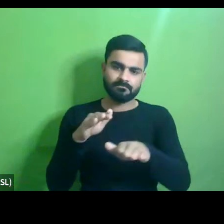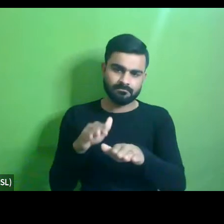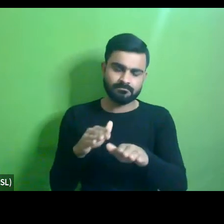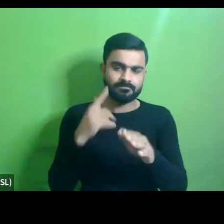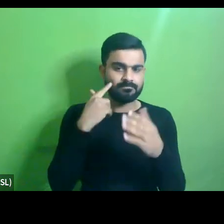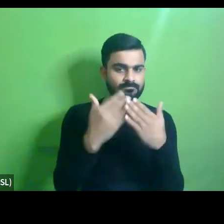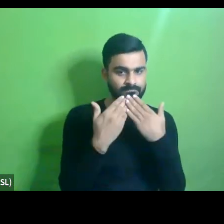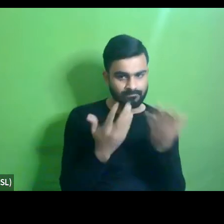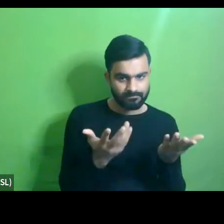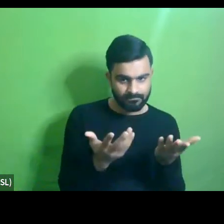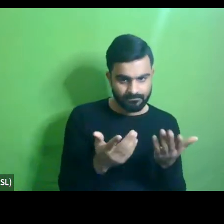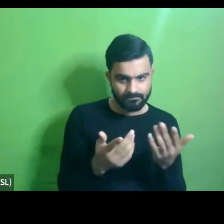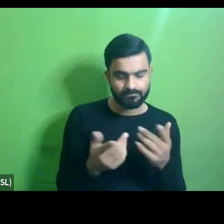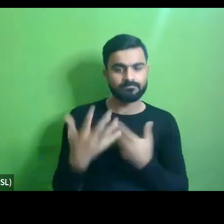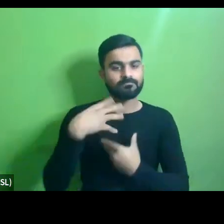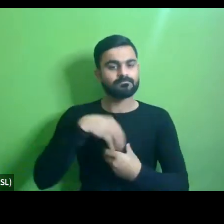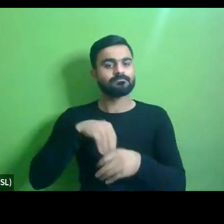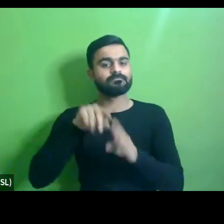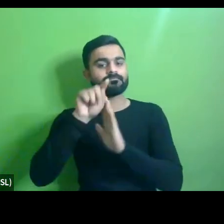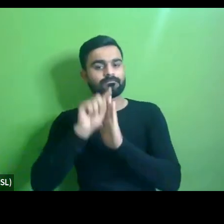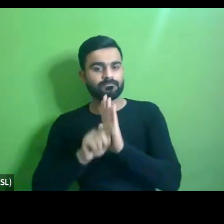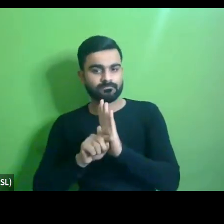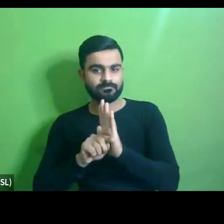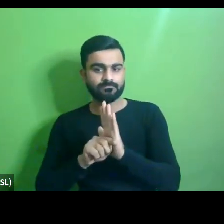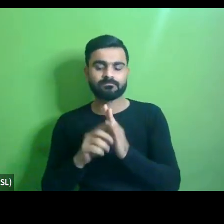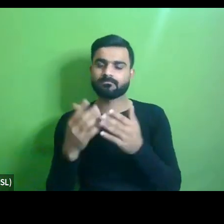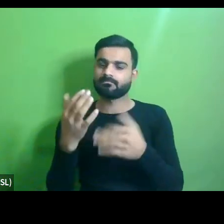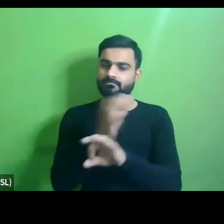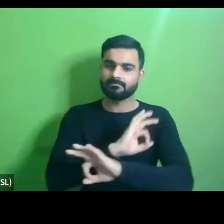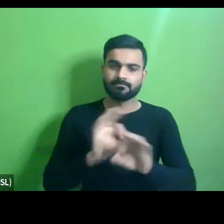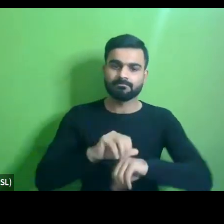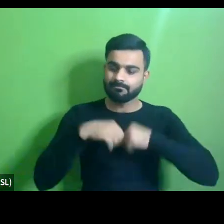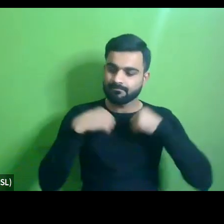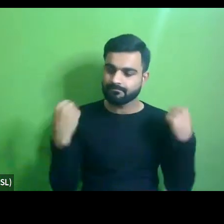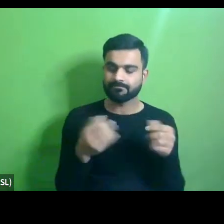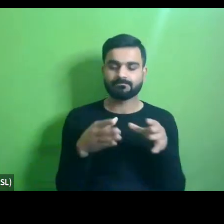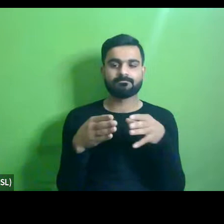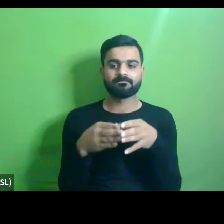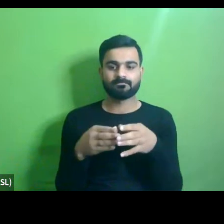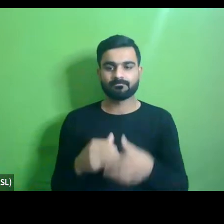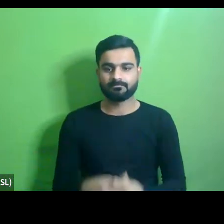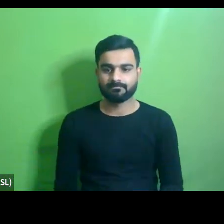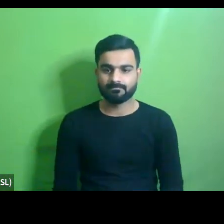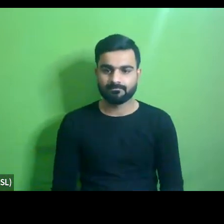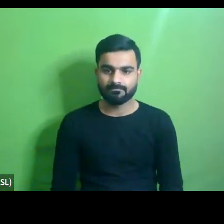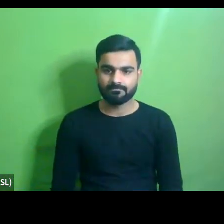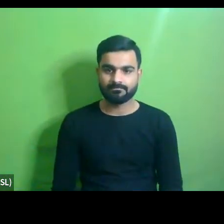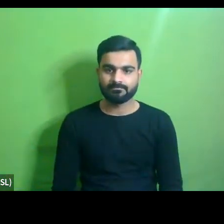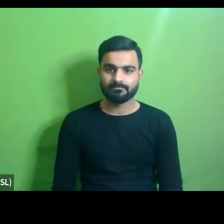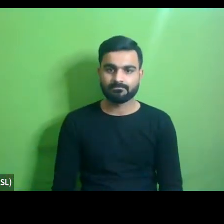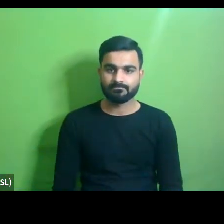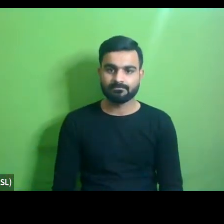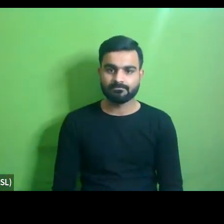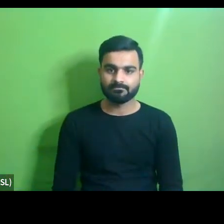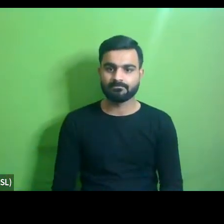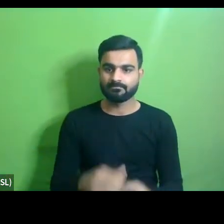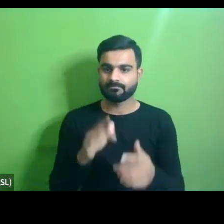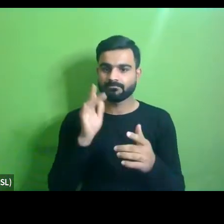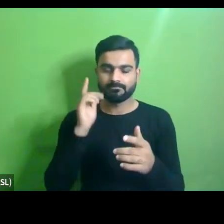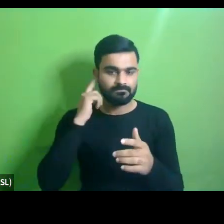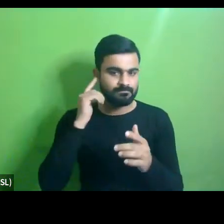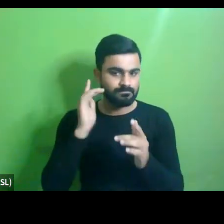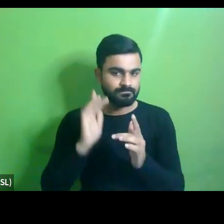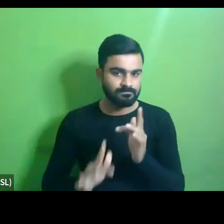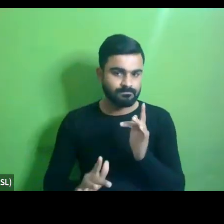steps such as adoption of policies setting up a dedicated group of workers